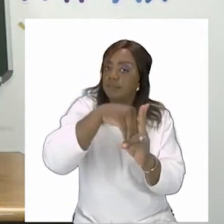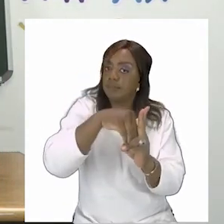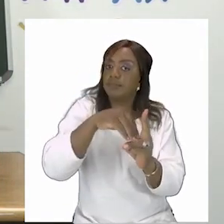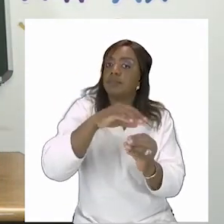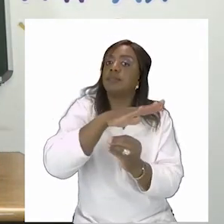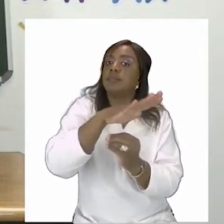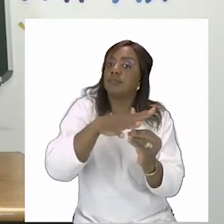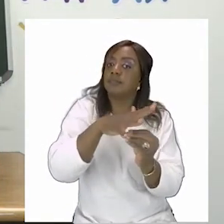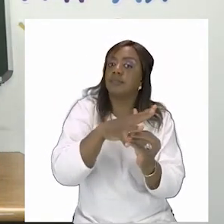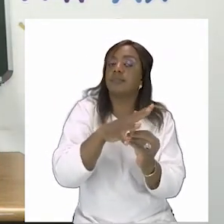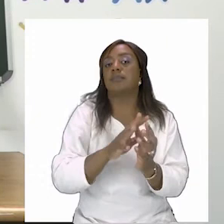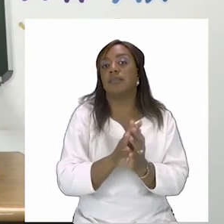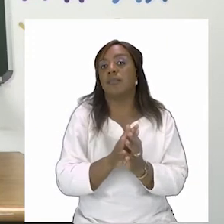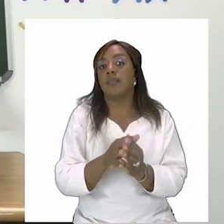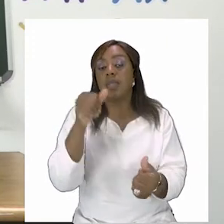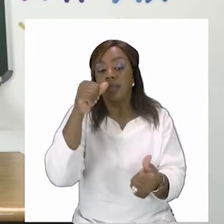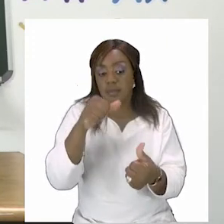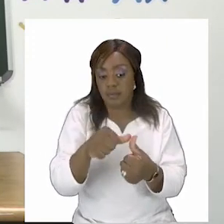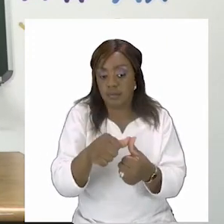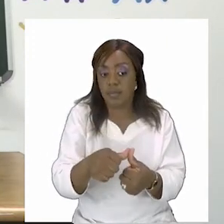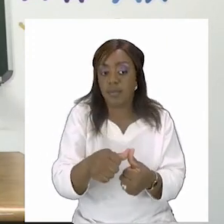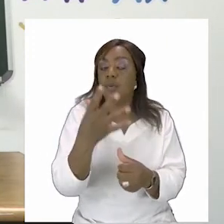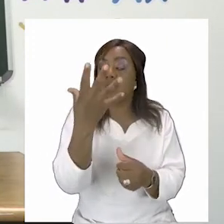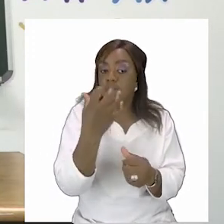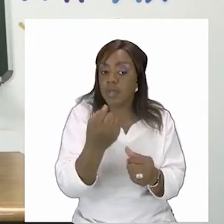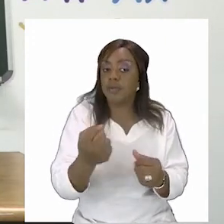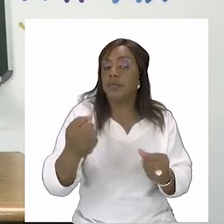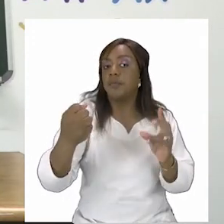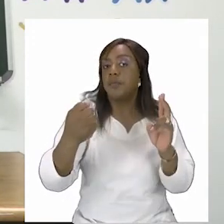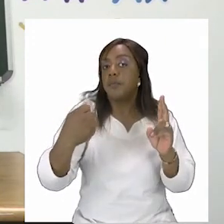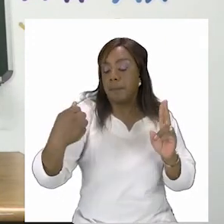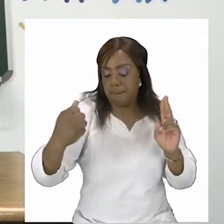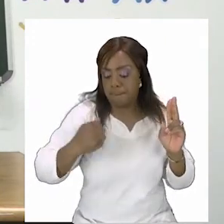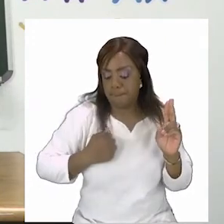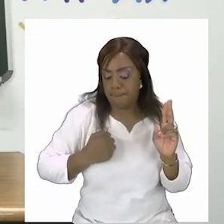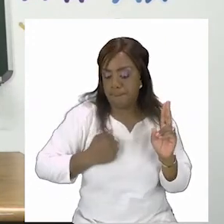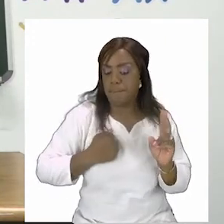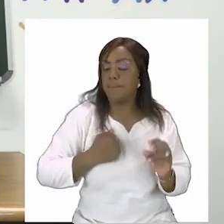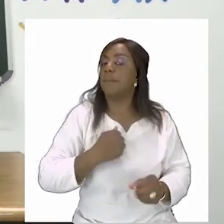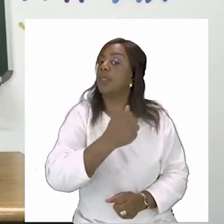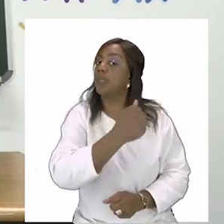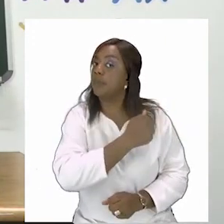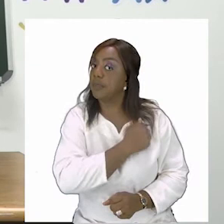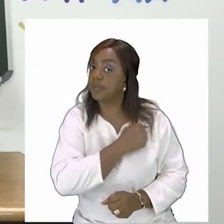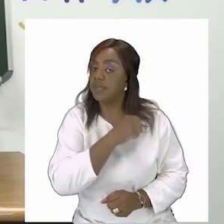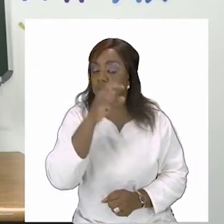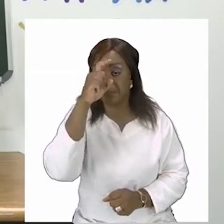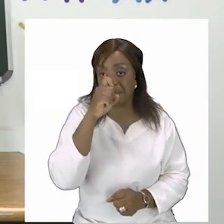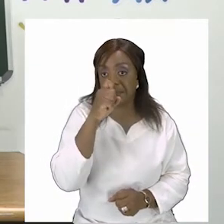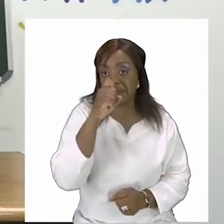said that in a family we have father mother sister brother